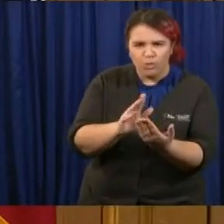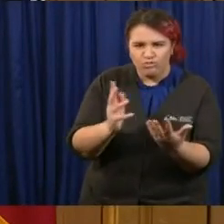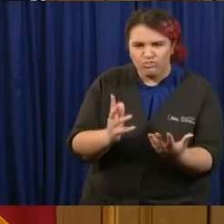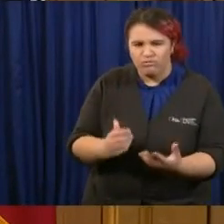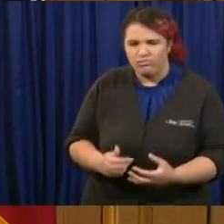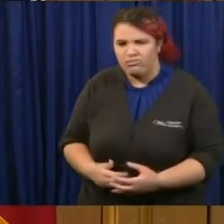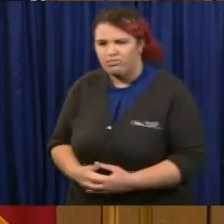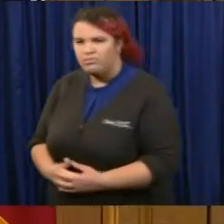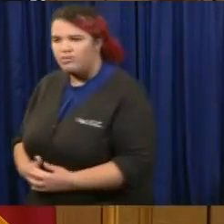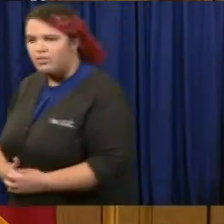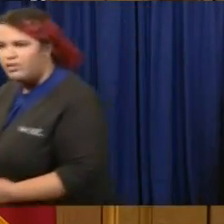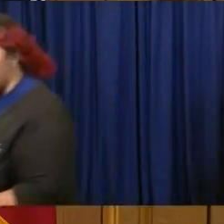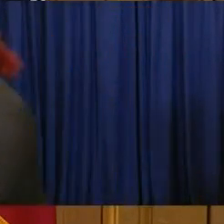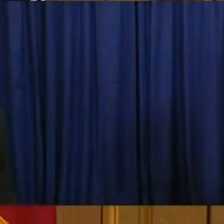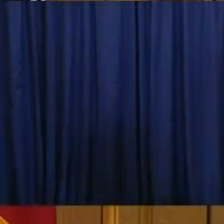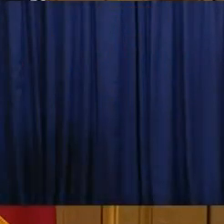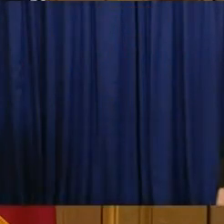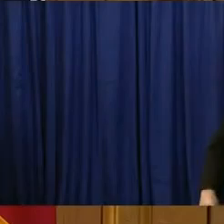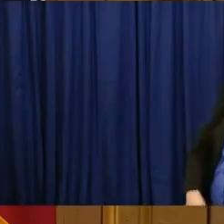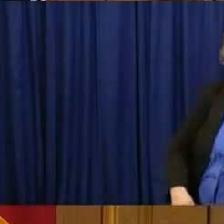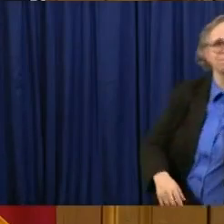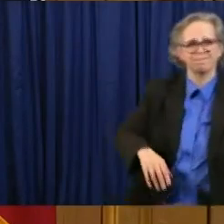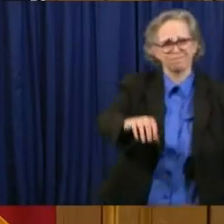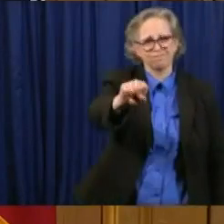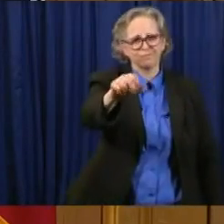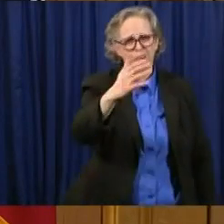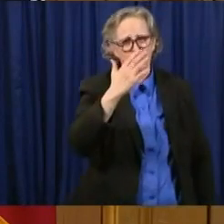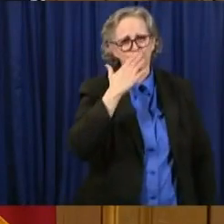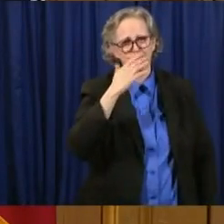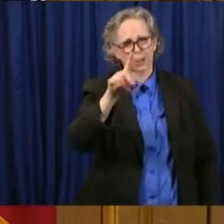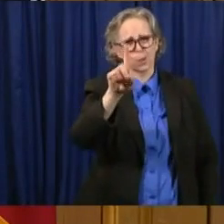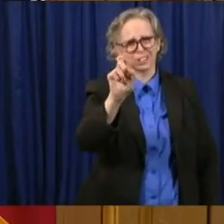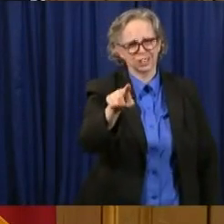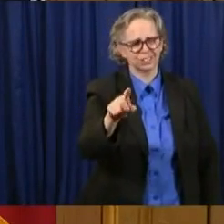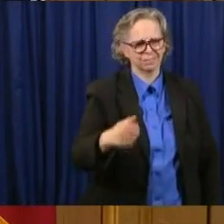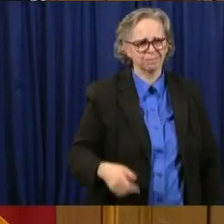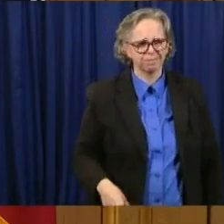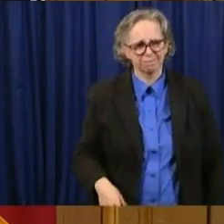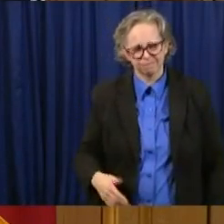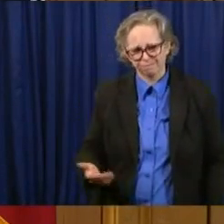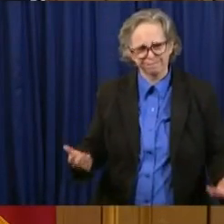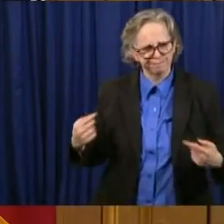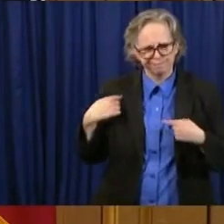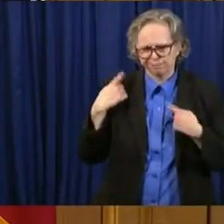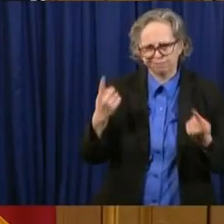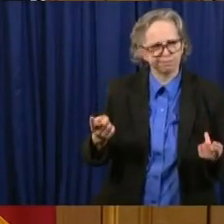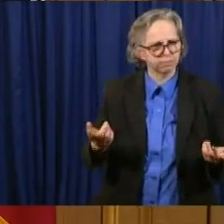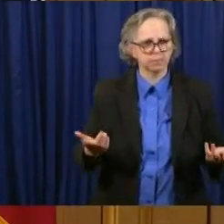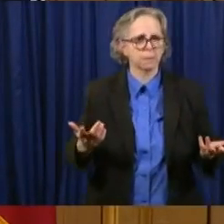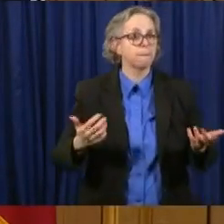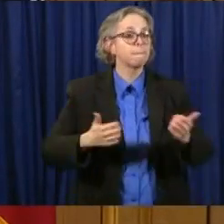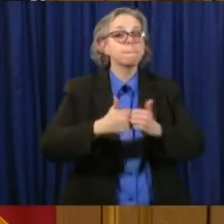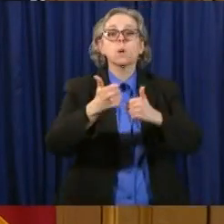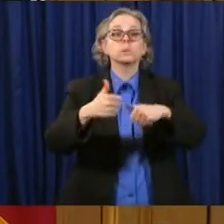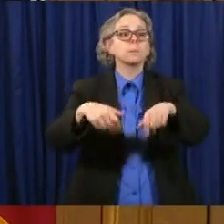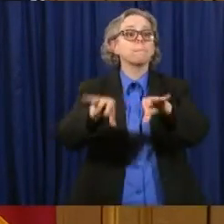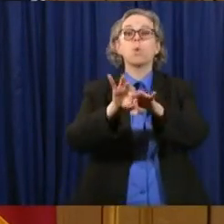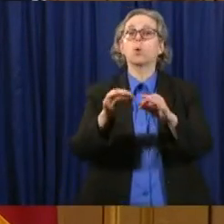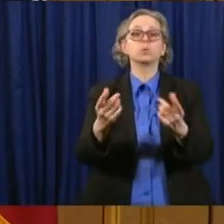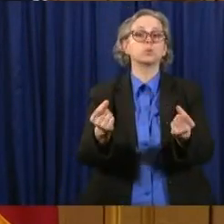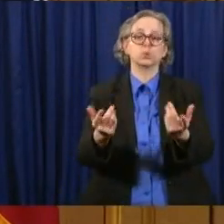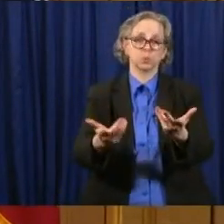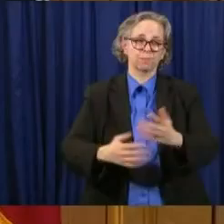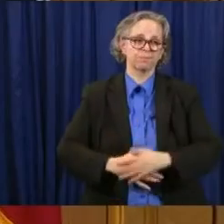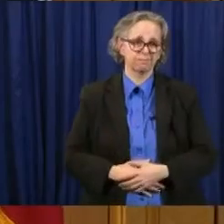You know, I felt all along that the most important thing that I could do as governor is to level with the people of the state of